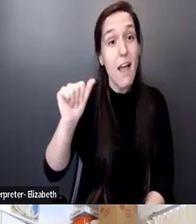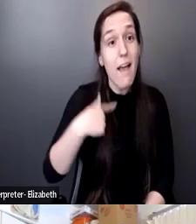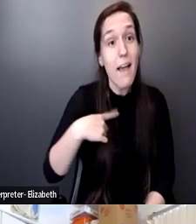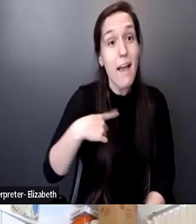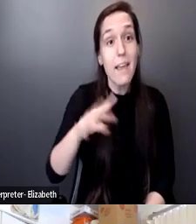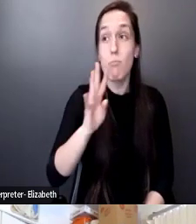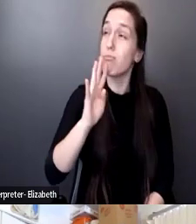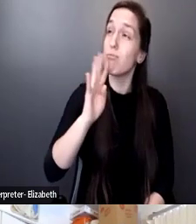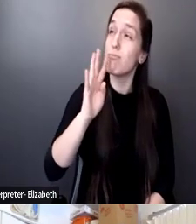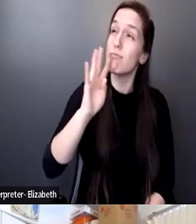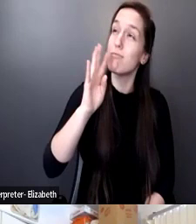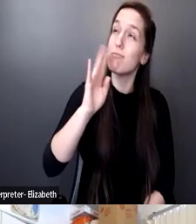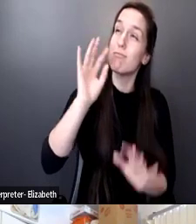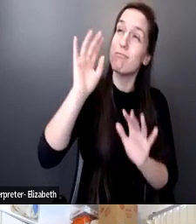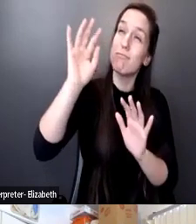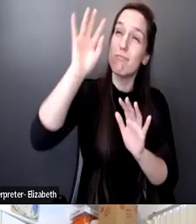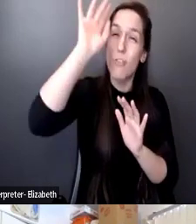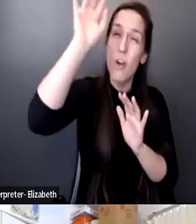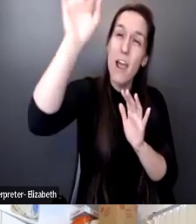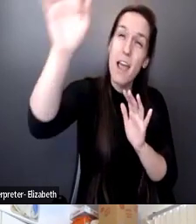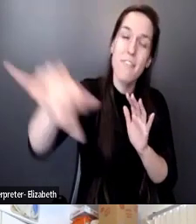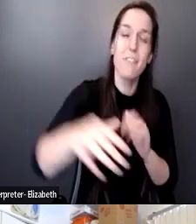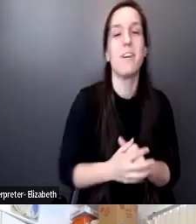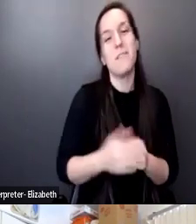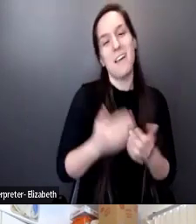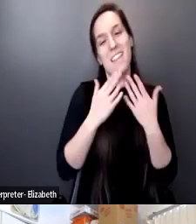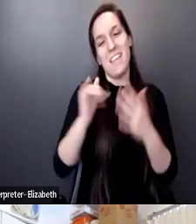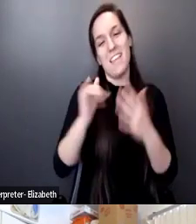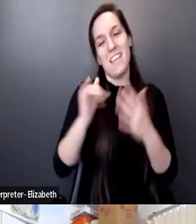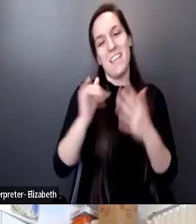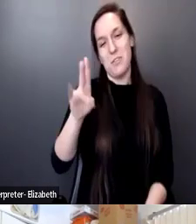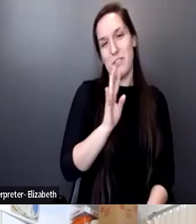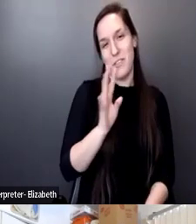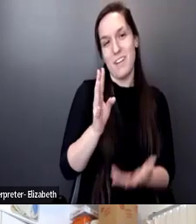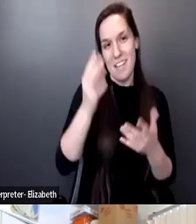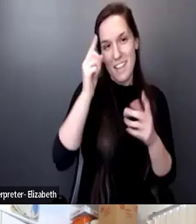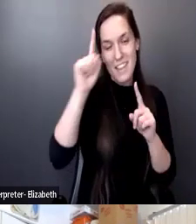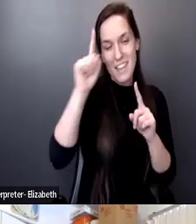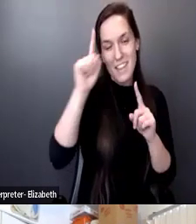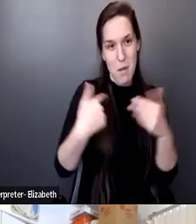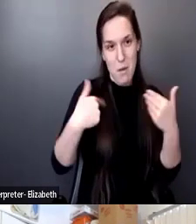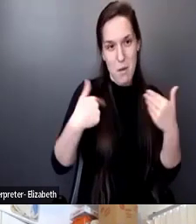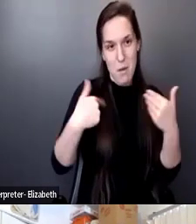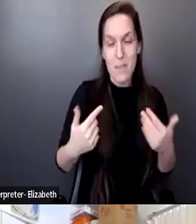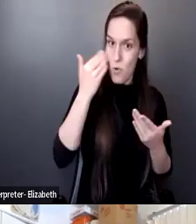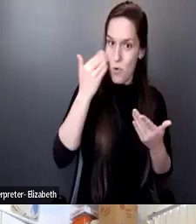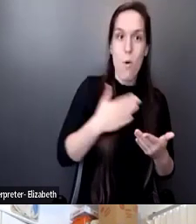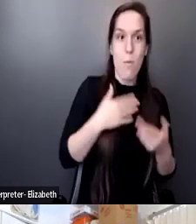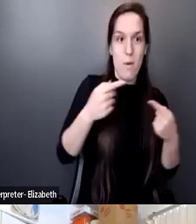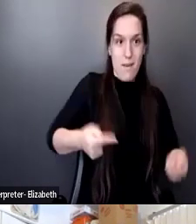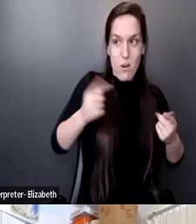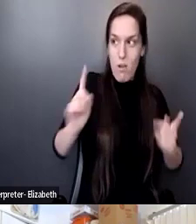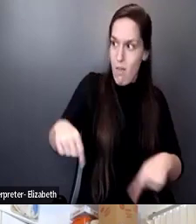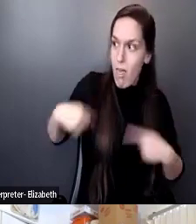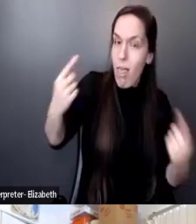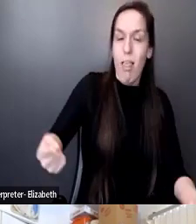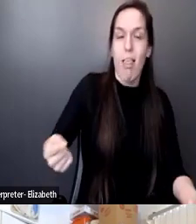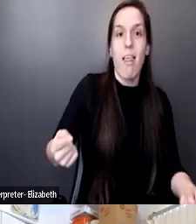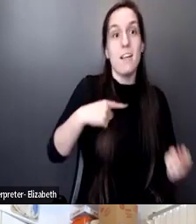would love to say thank you to you, Julie, for thinking of me. You have known my struggles since I started the vaccine work